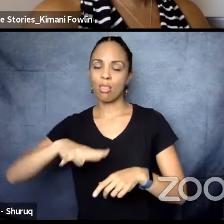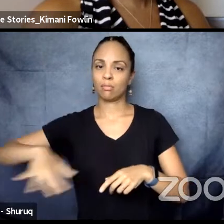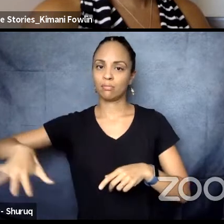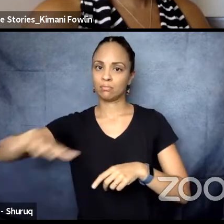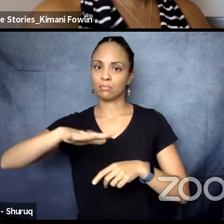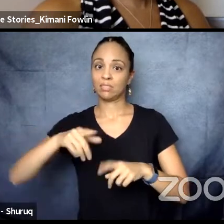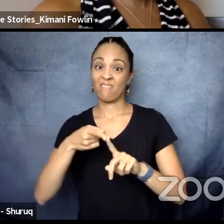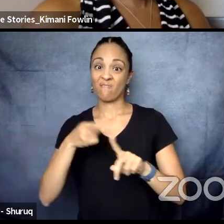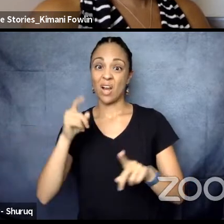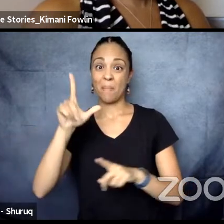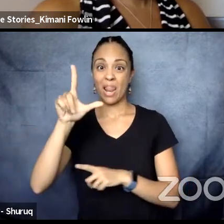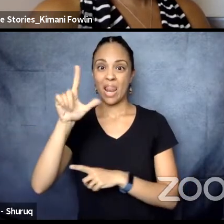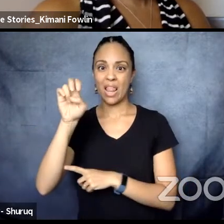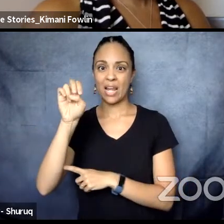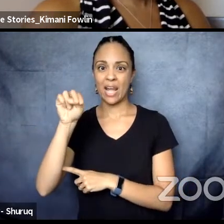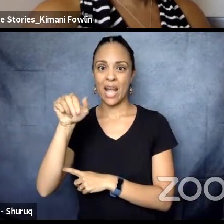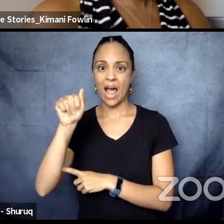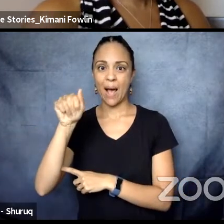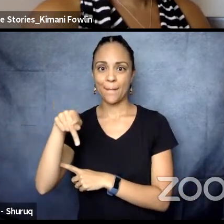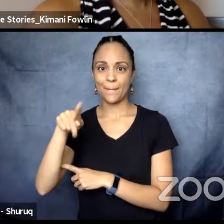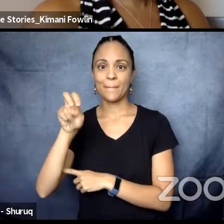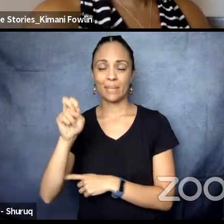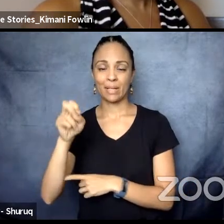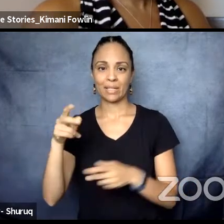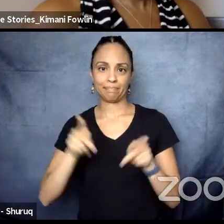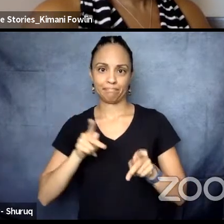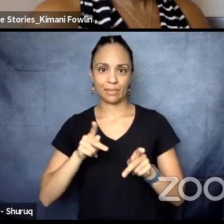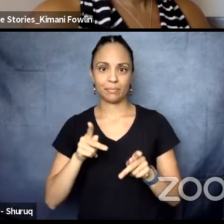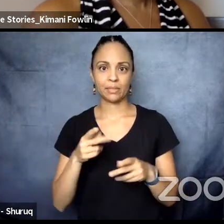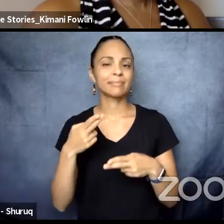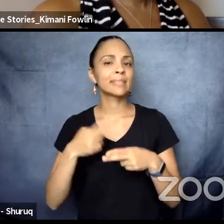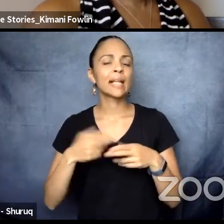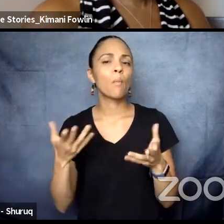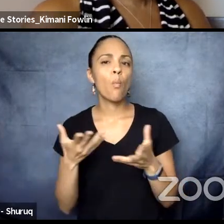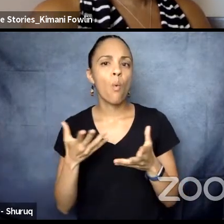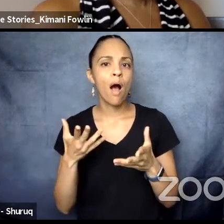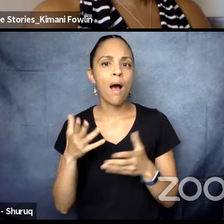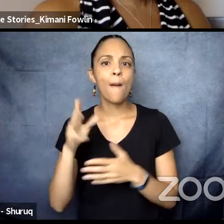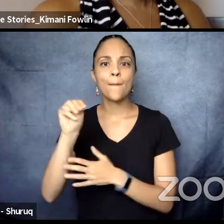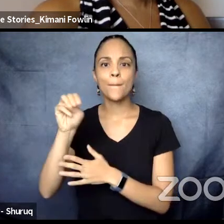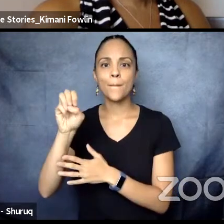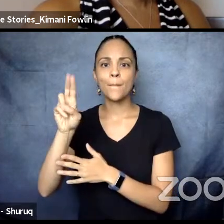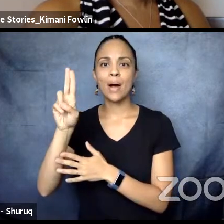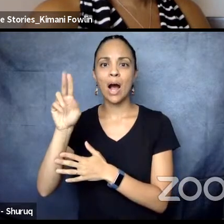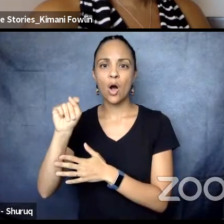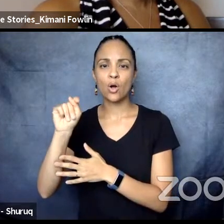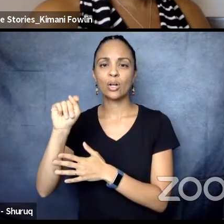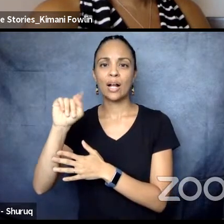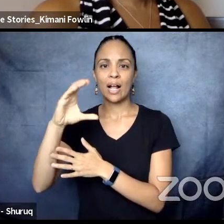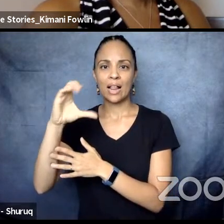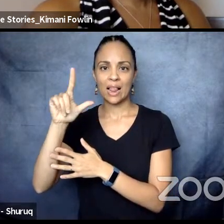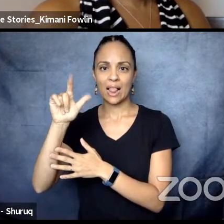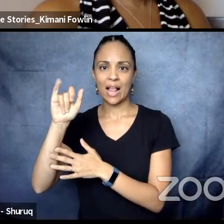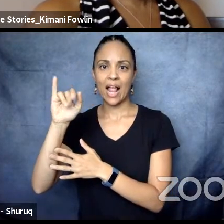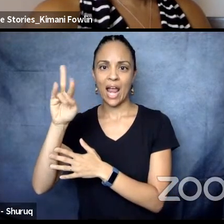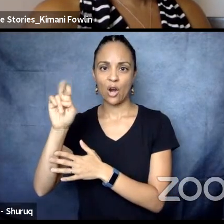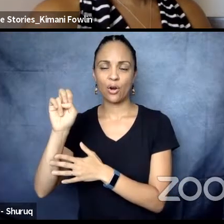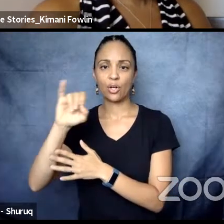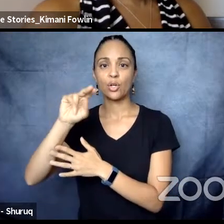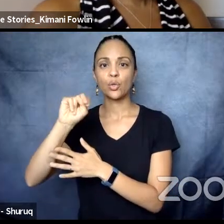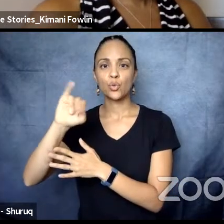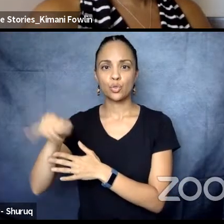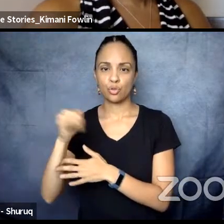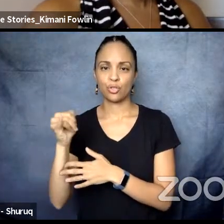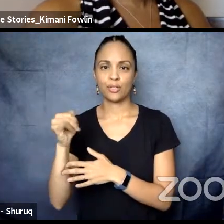known as Montclair, New Jersey, with my husband, photographer and graphic artist, Tony Turner. Our daughter,